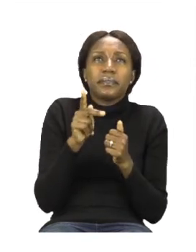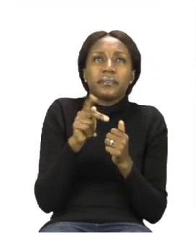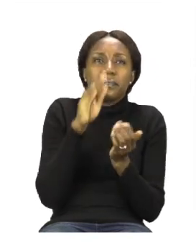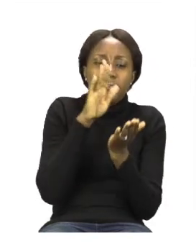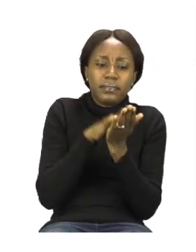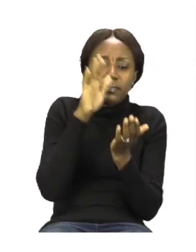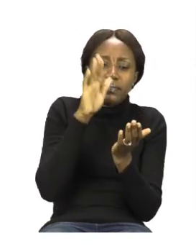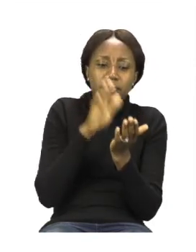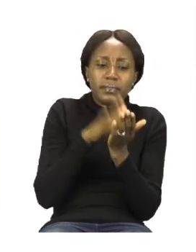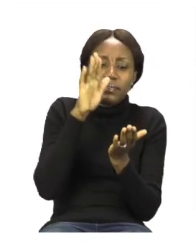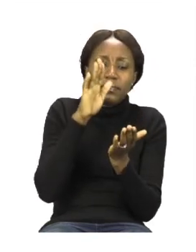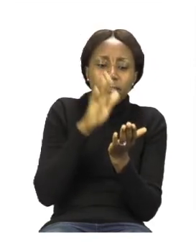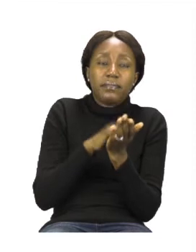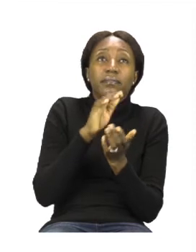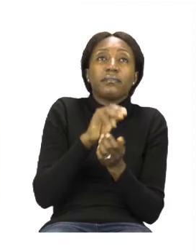Shopkeeper.